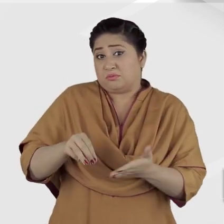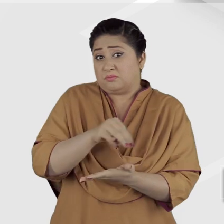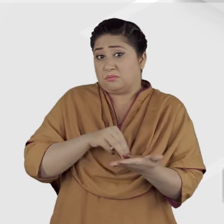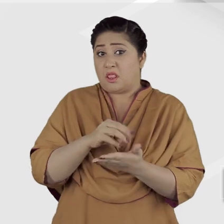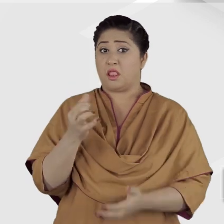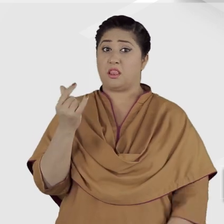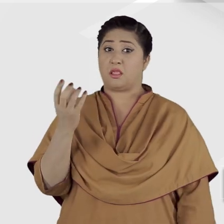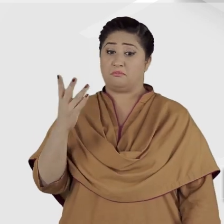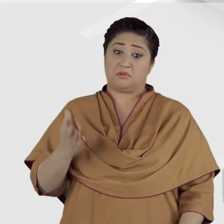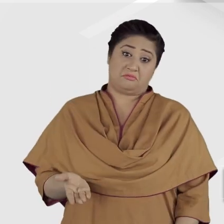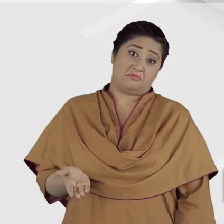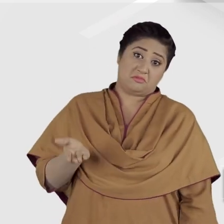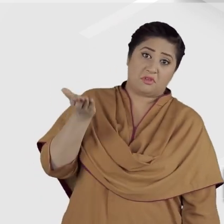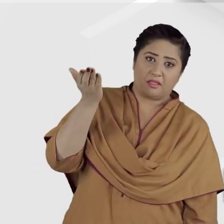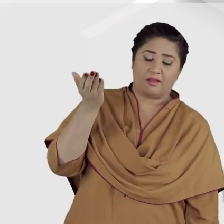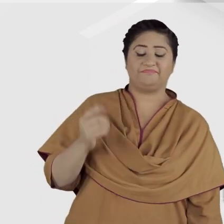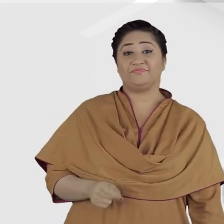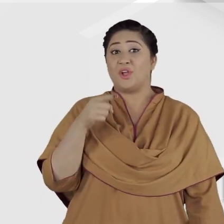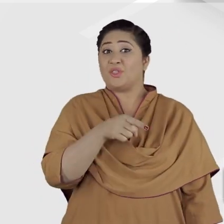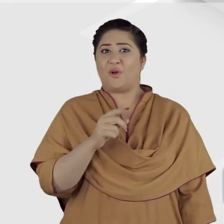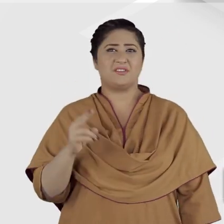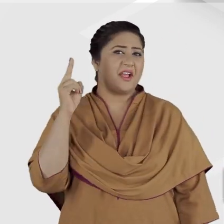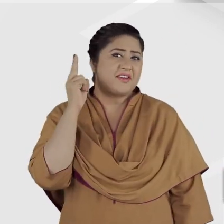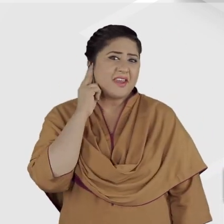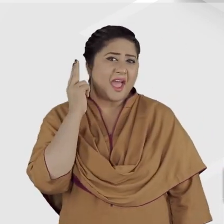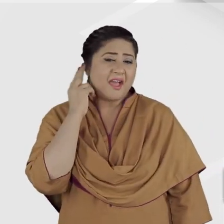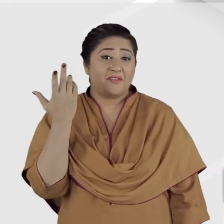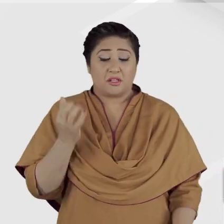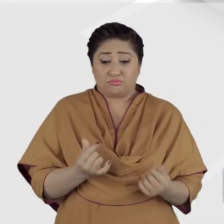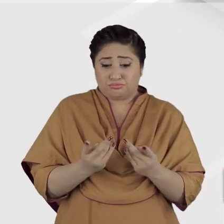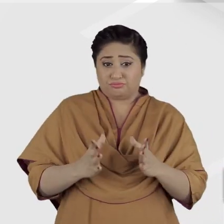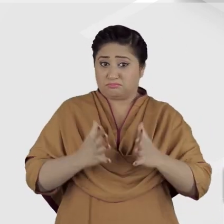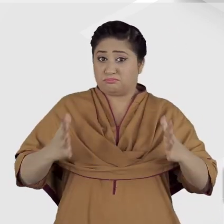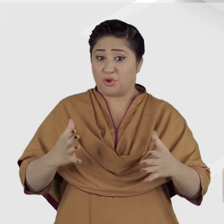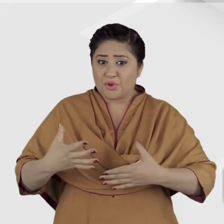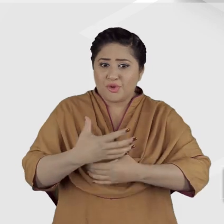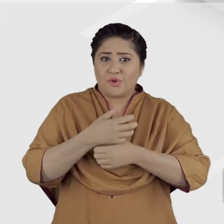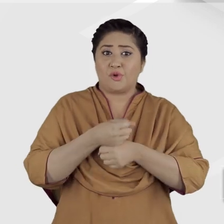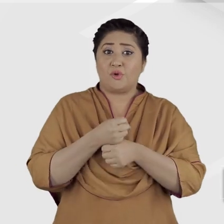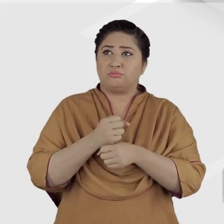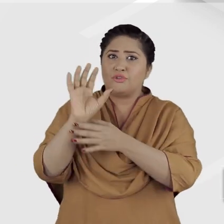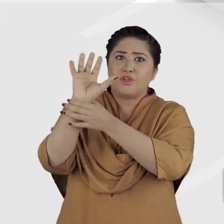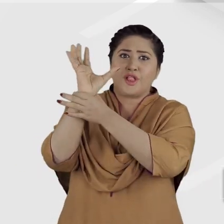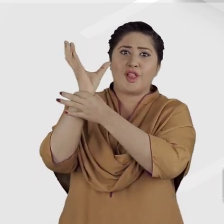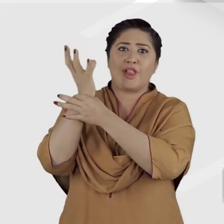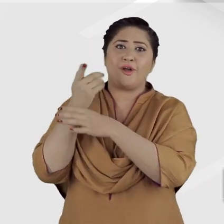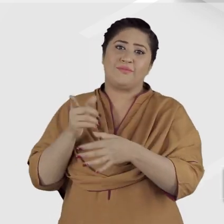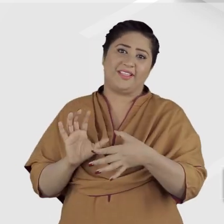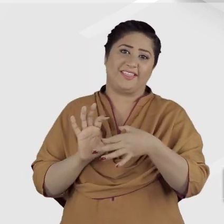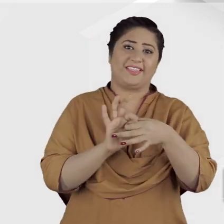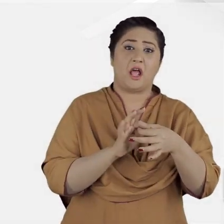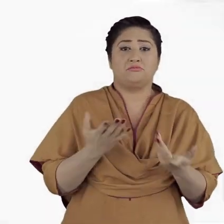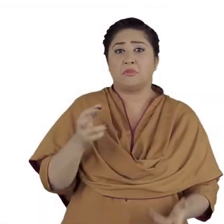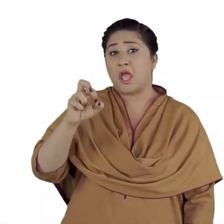are even higher. Those with deafness are the largest group of persons with disabilities globally,